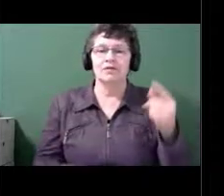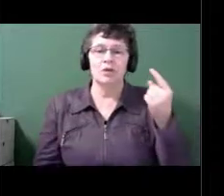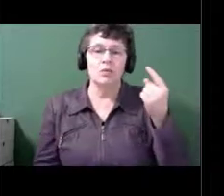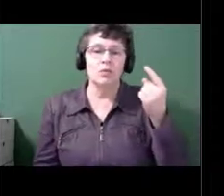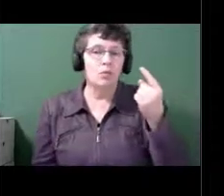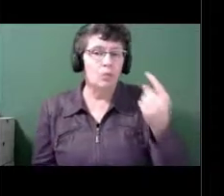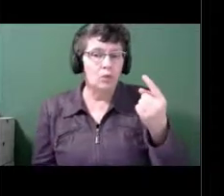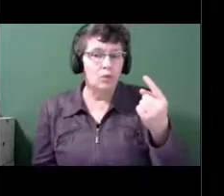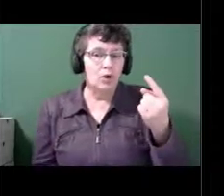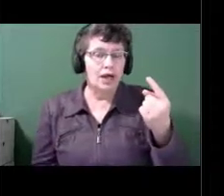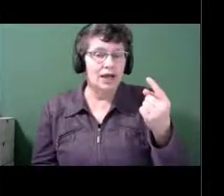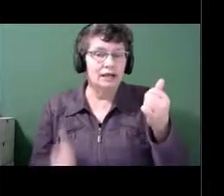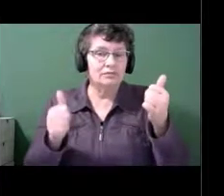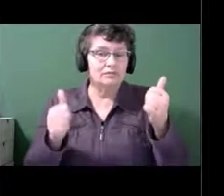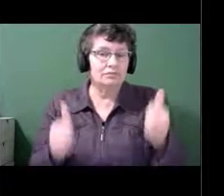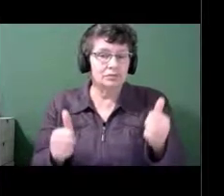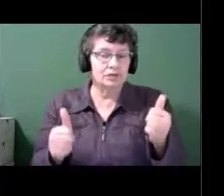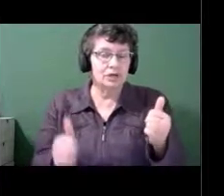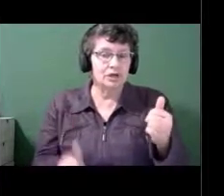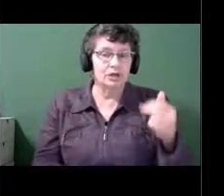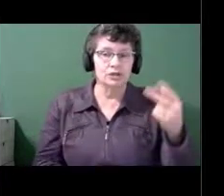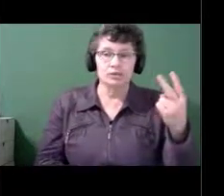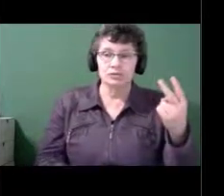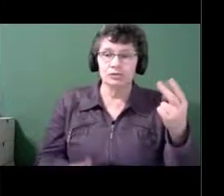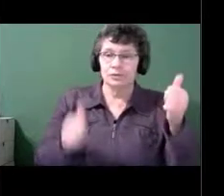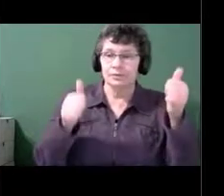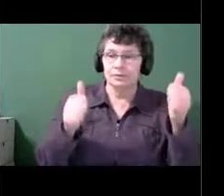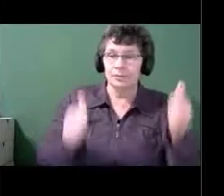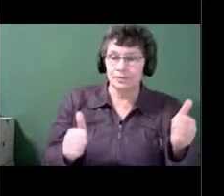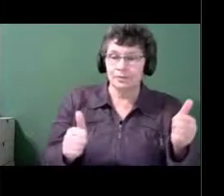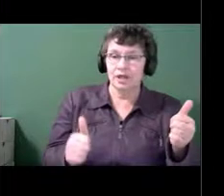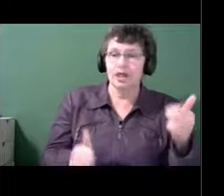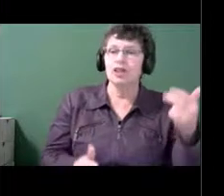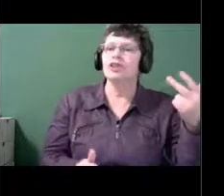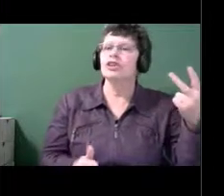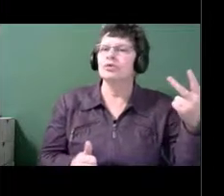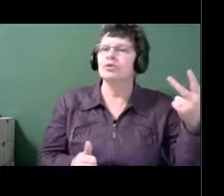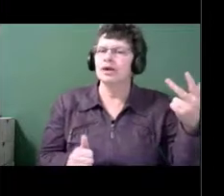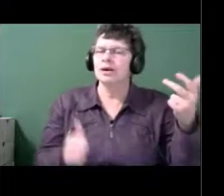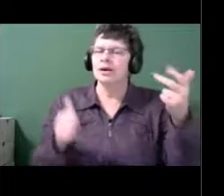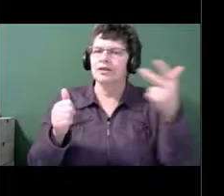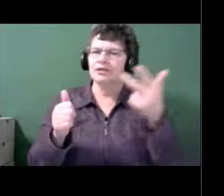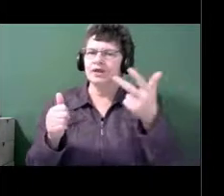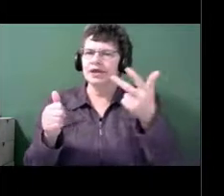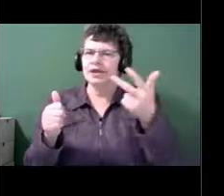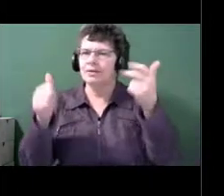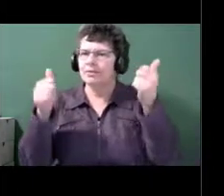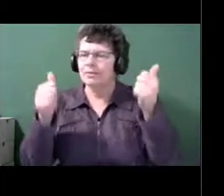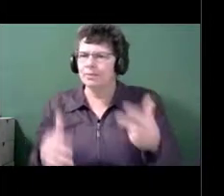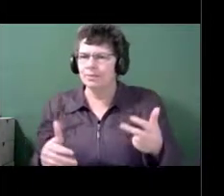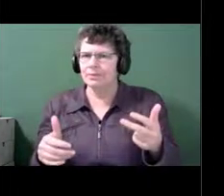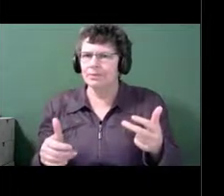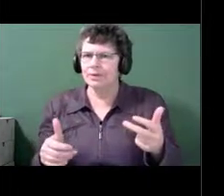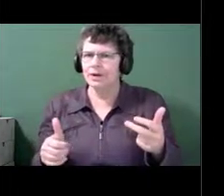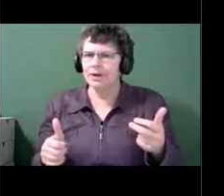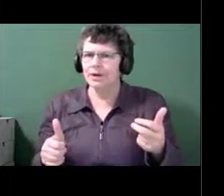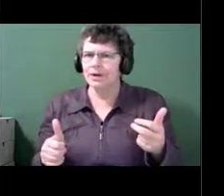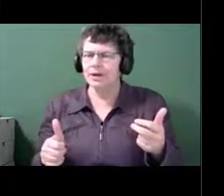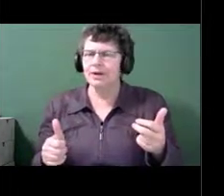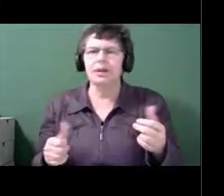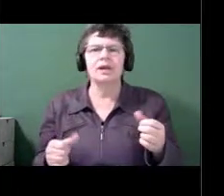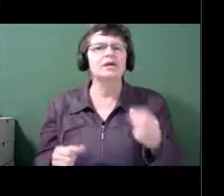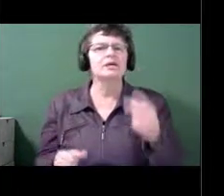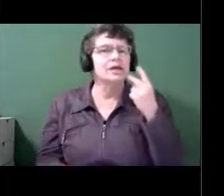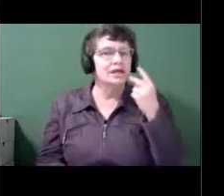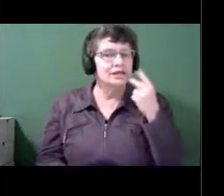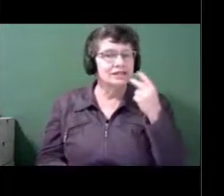problems. And you can see that the lines go up as people get older. And having all three of these is something that many of